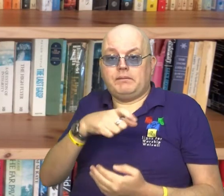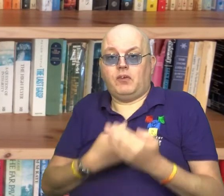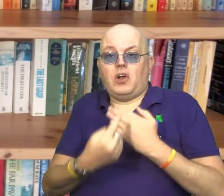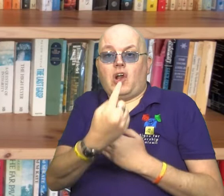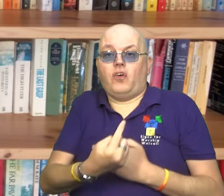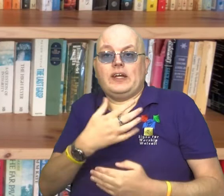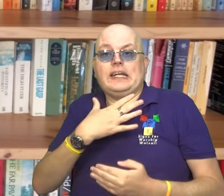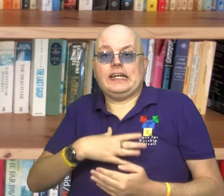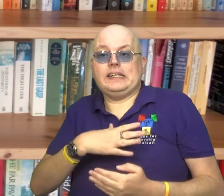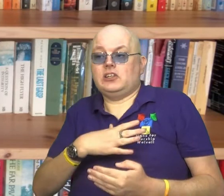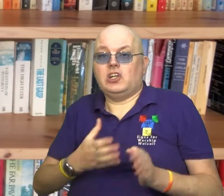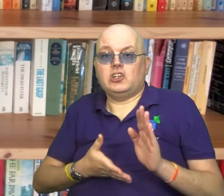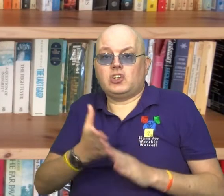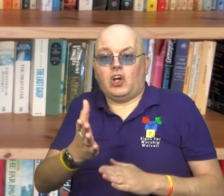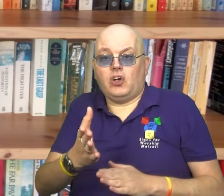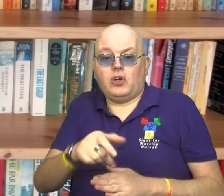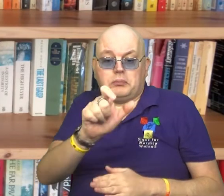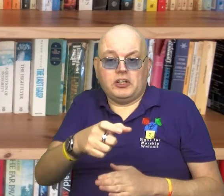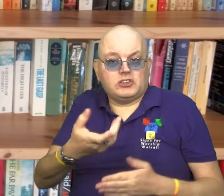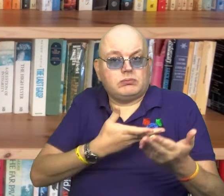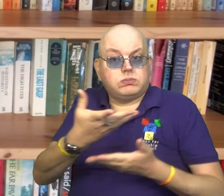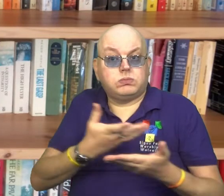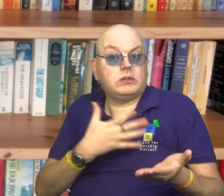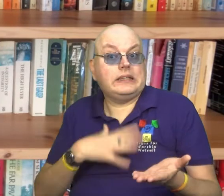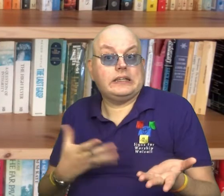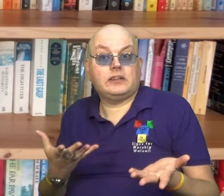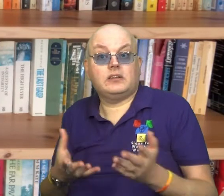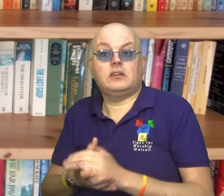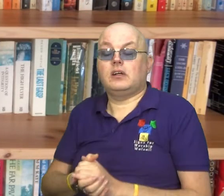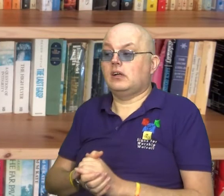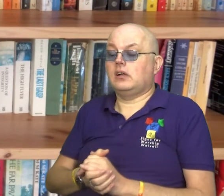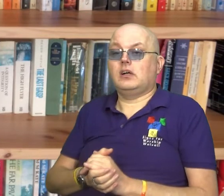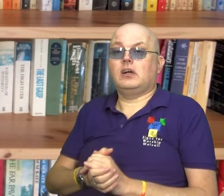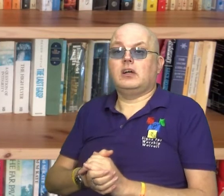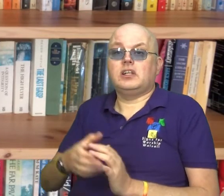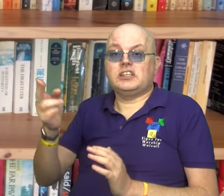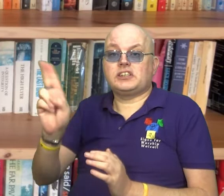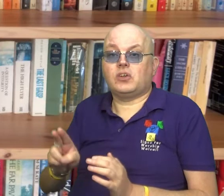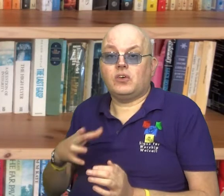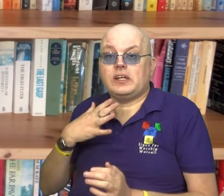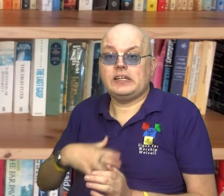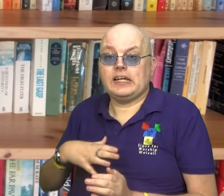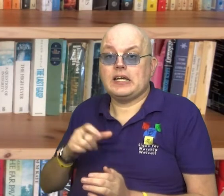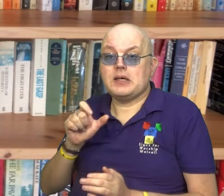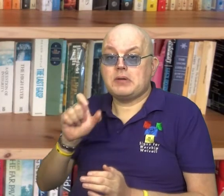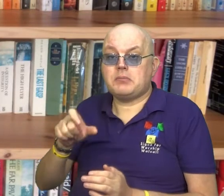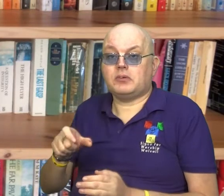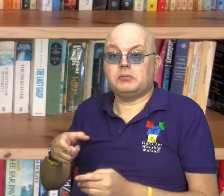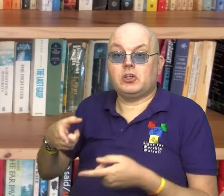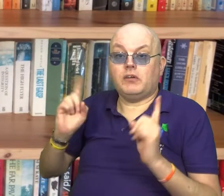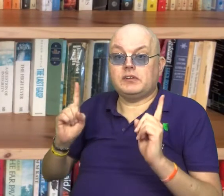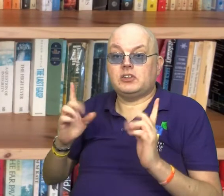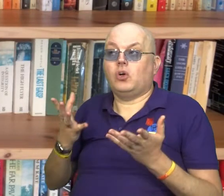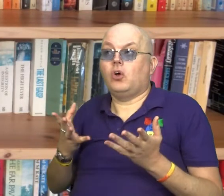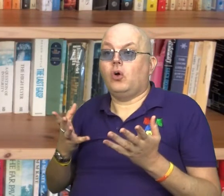people who are lonely need somewhere to go and someone to talk to? Does the local school need people to be